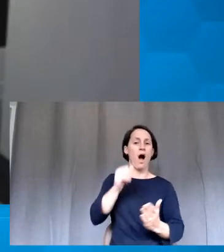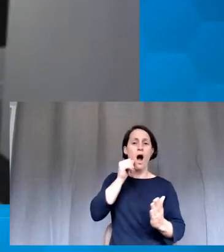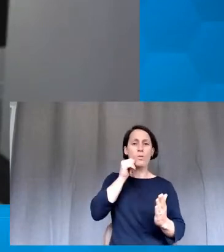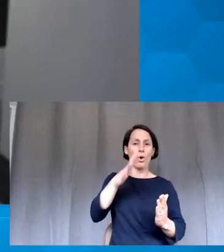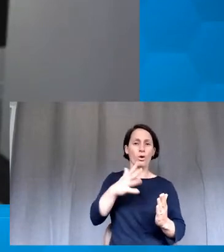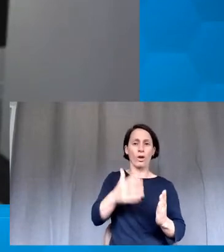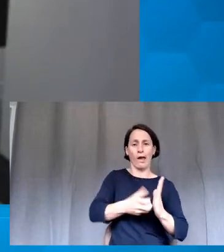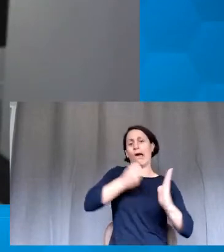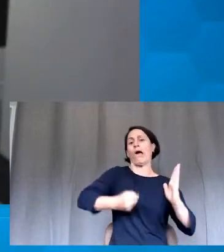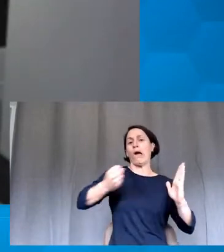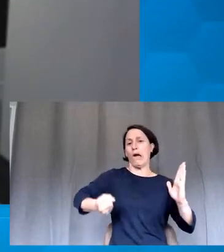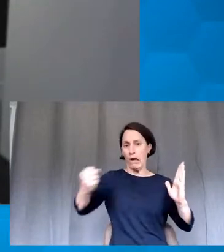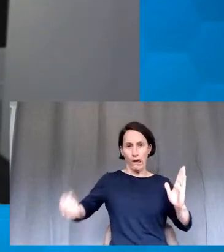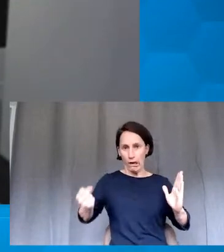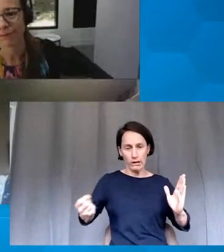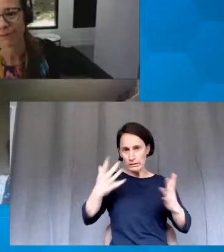class.